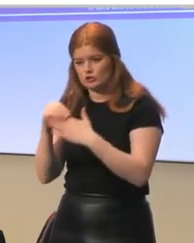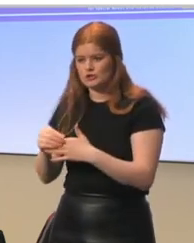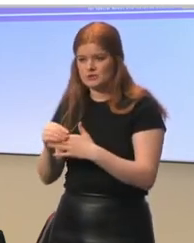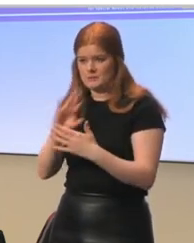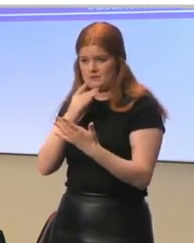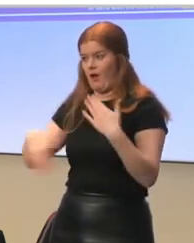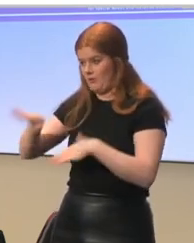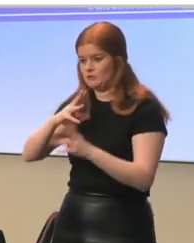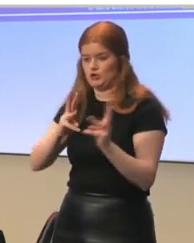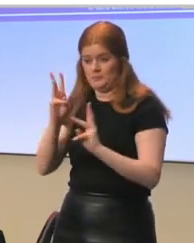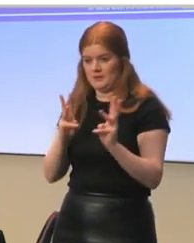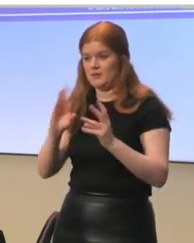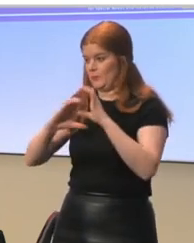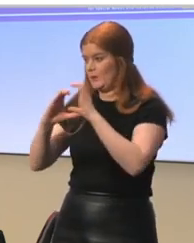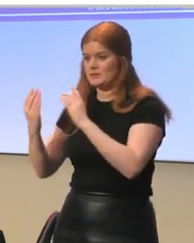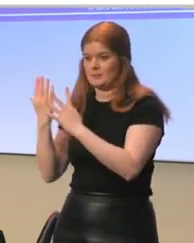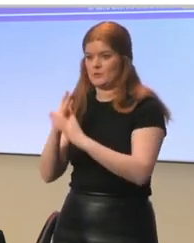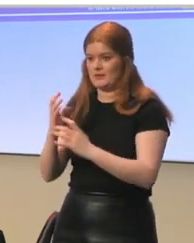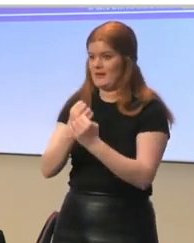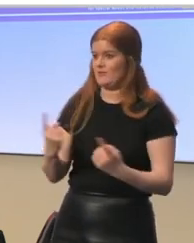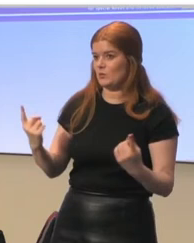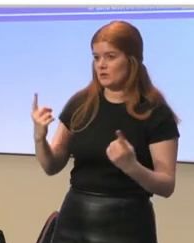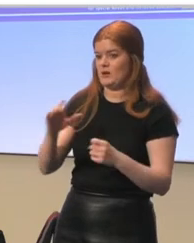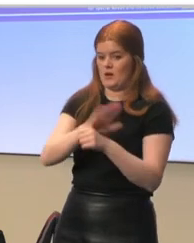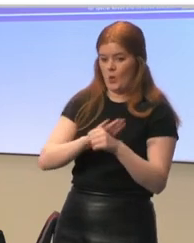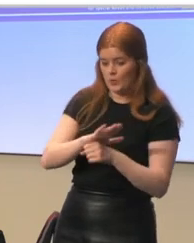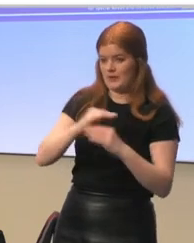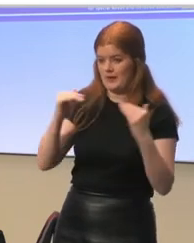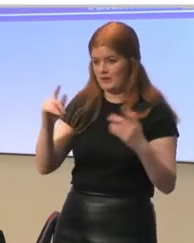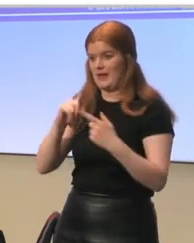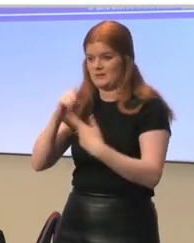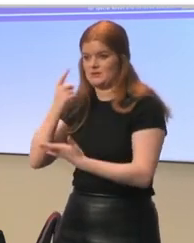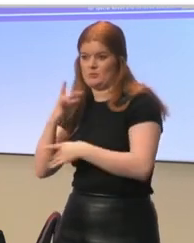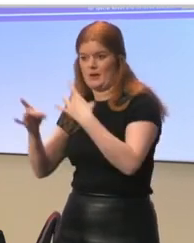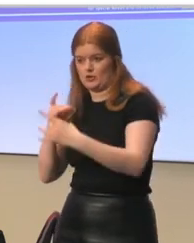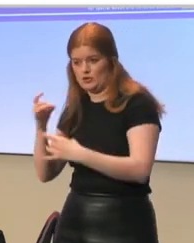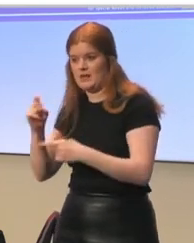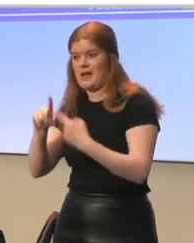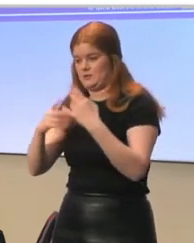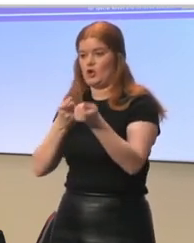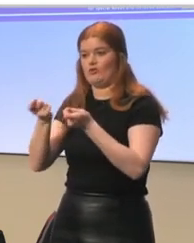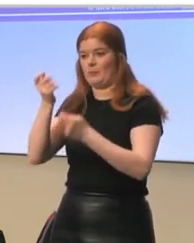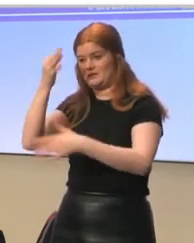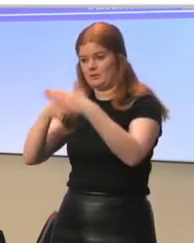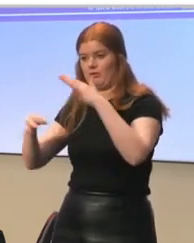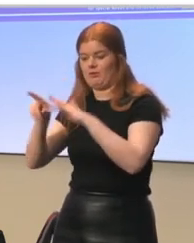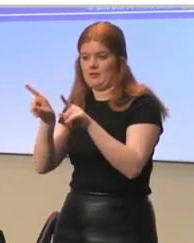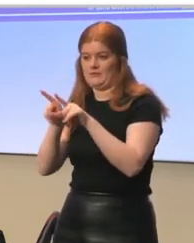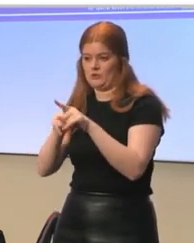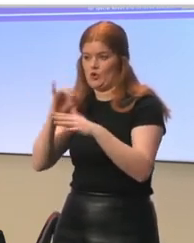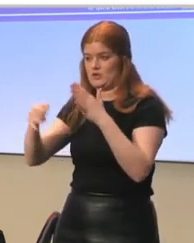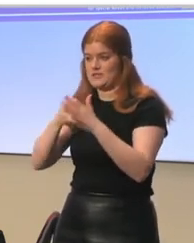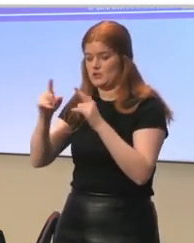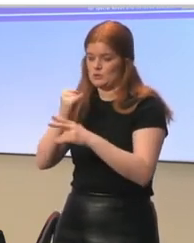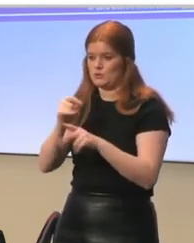about communication between ministry, regional and local level decision makers, but also non-governmental organizations and